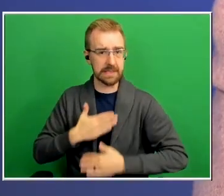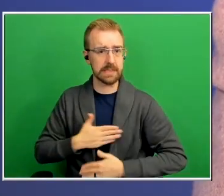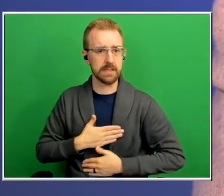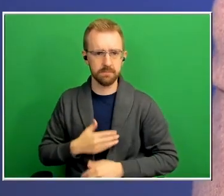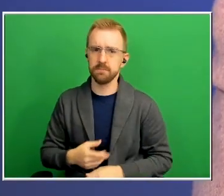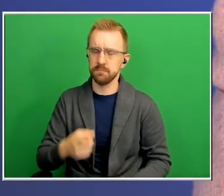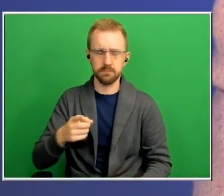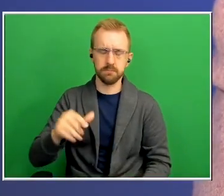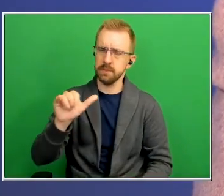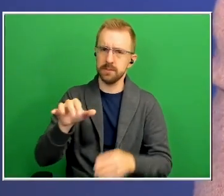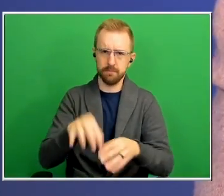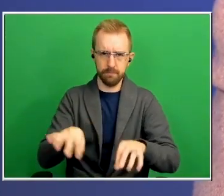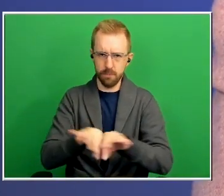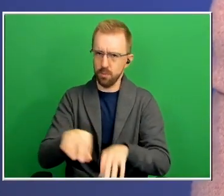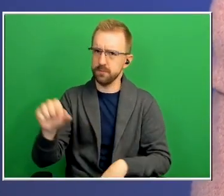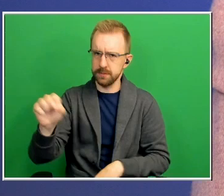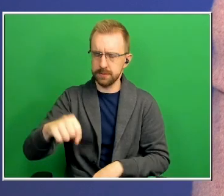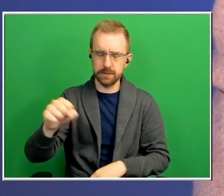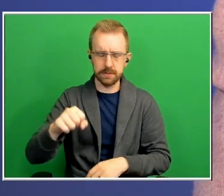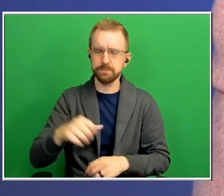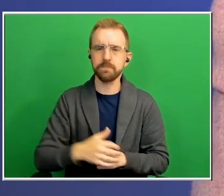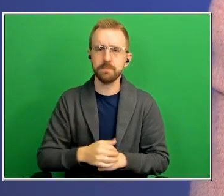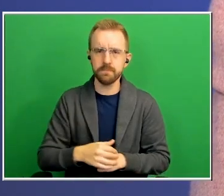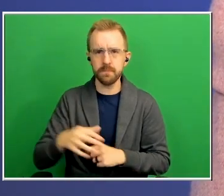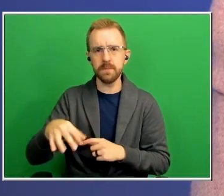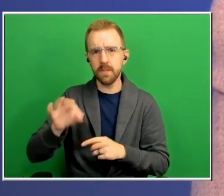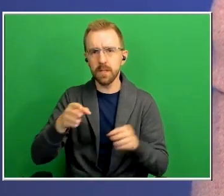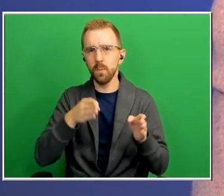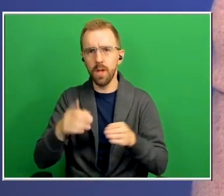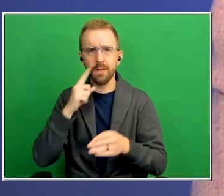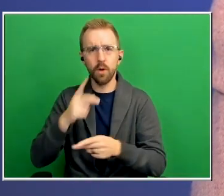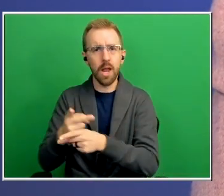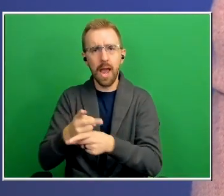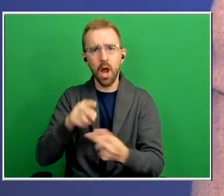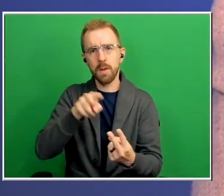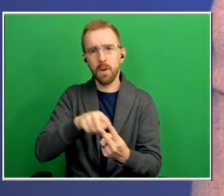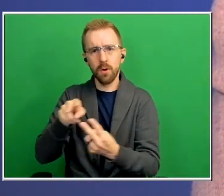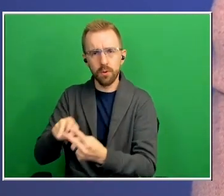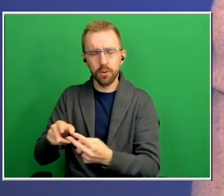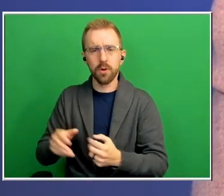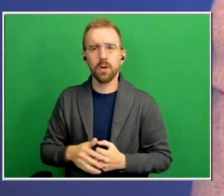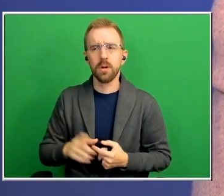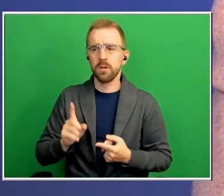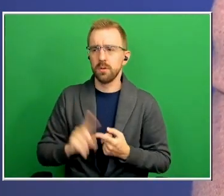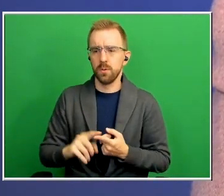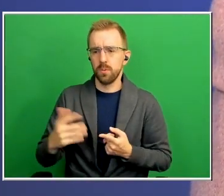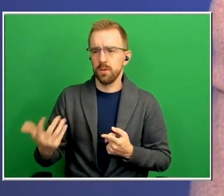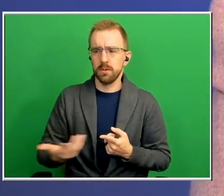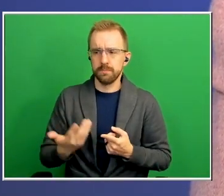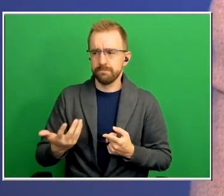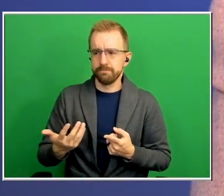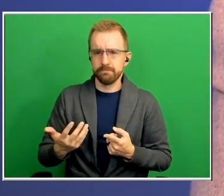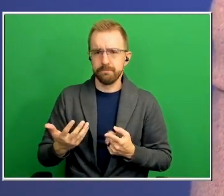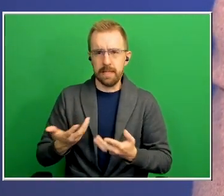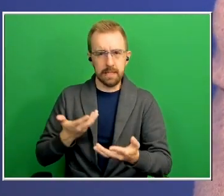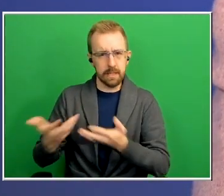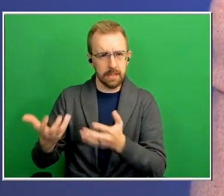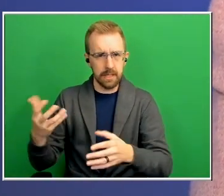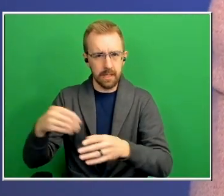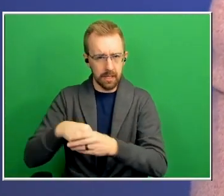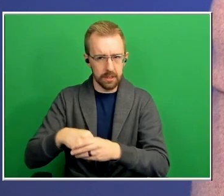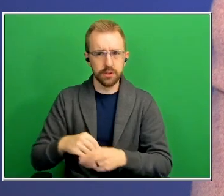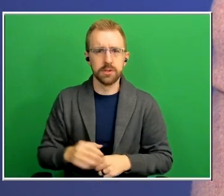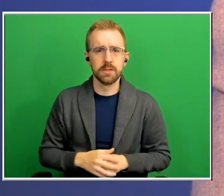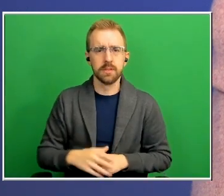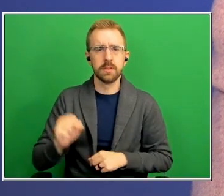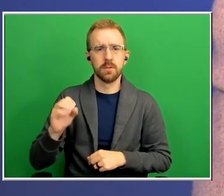too is finding ways for care partners uh to be uh engaged uh so it's